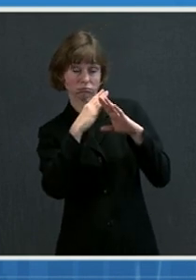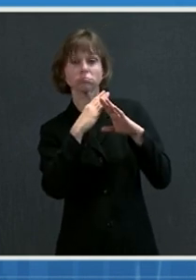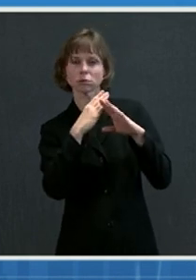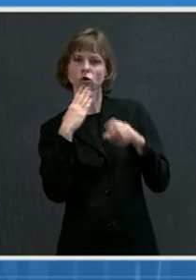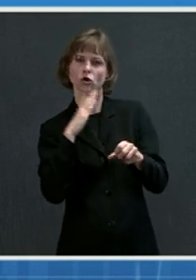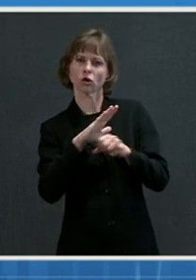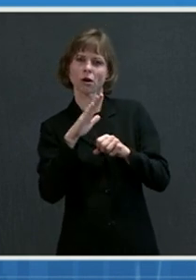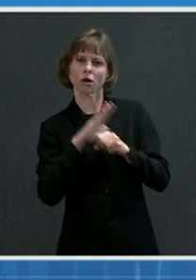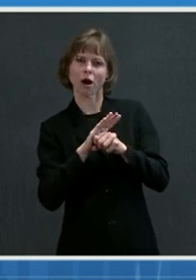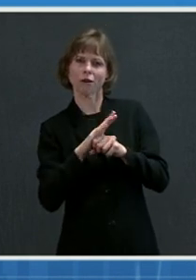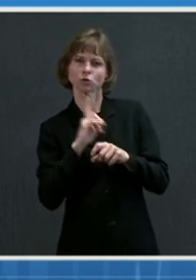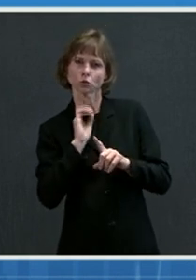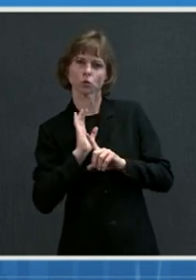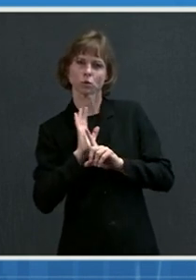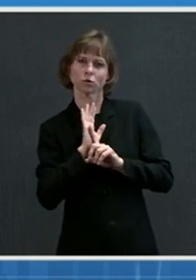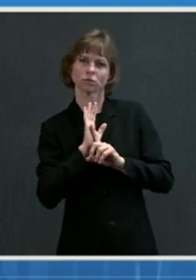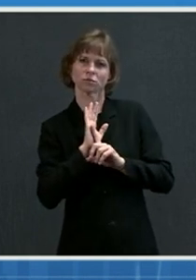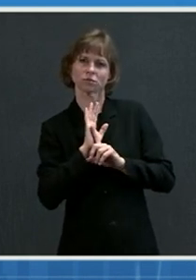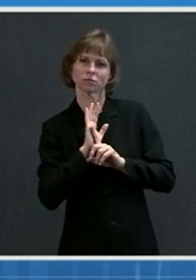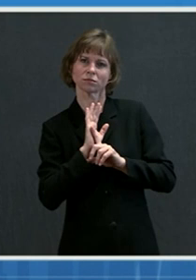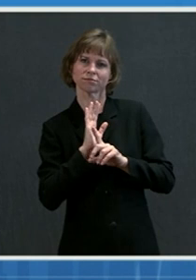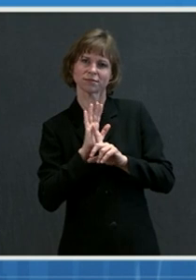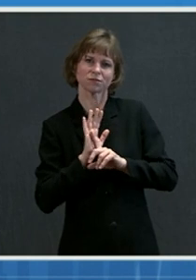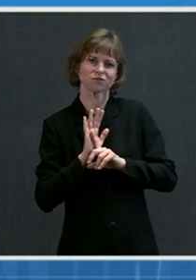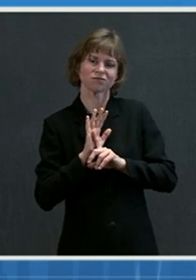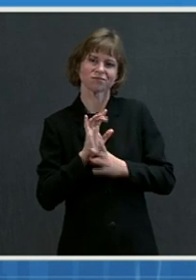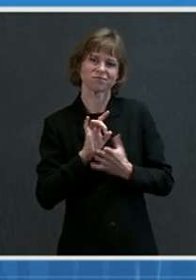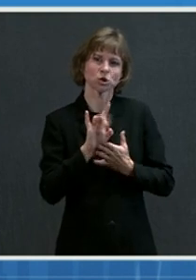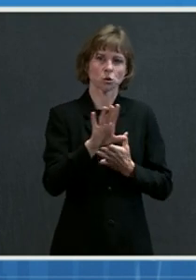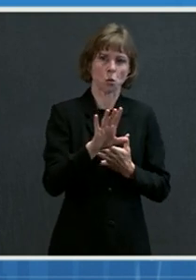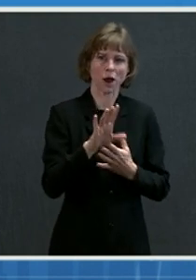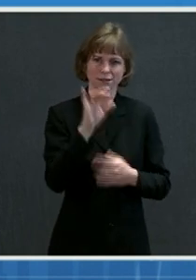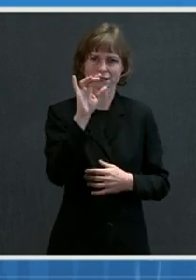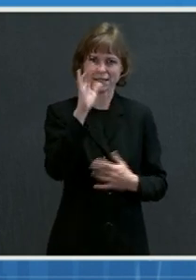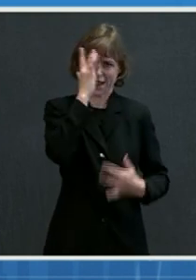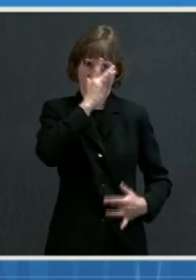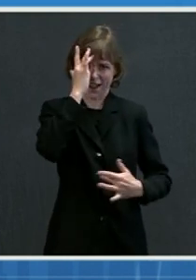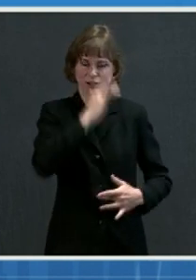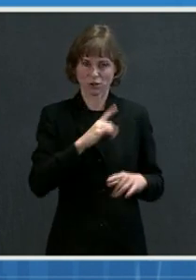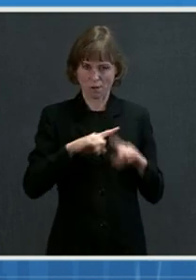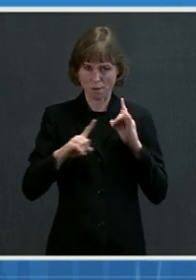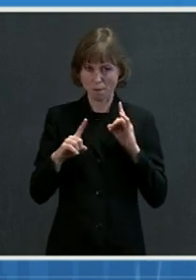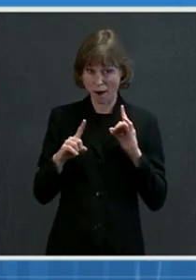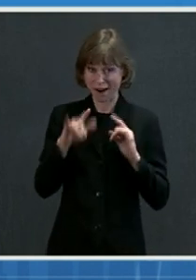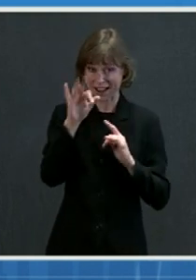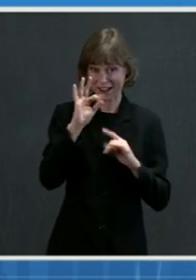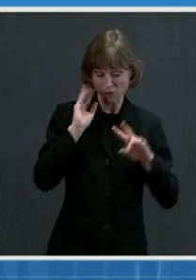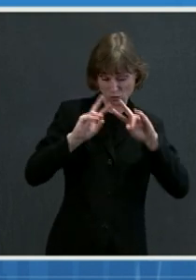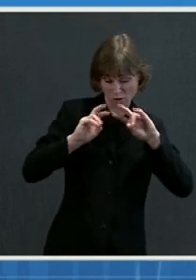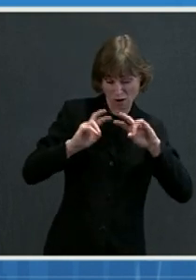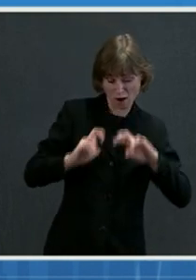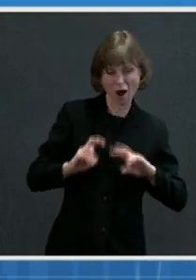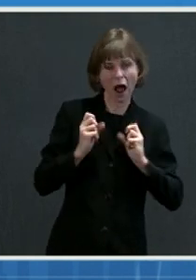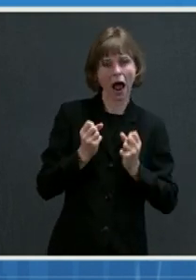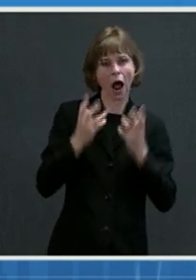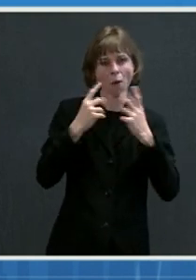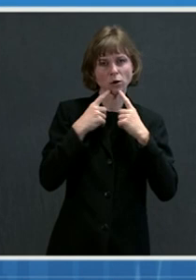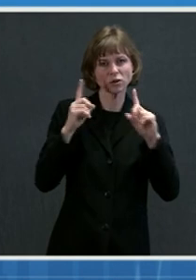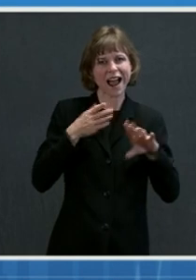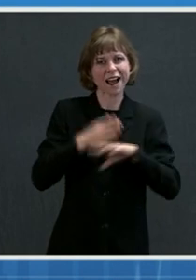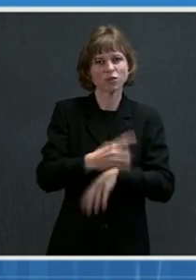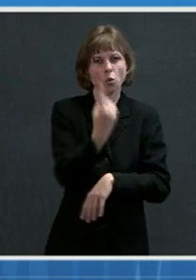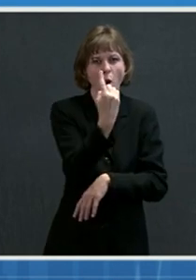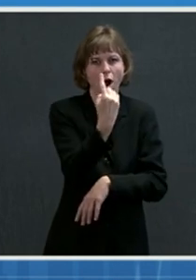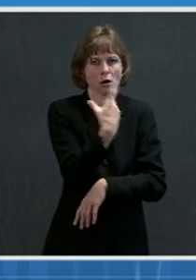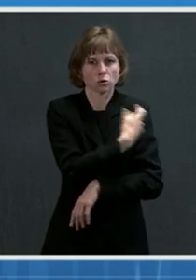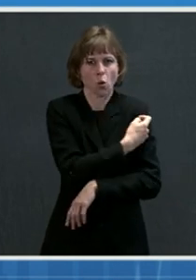infection. But to some extent, I mean, when you look at the data of the degree of efficacy that you do get after one dose, but